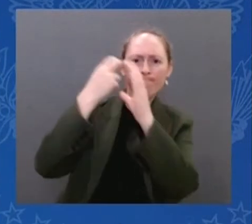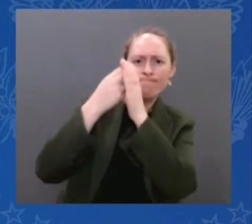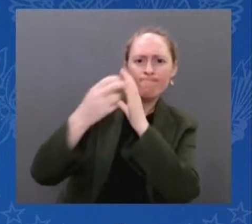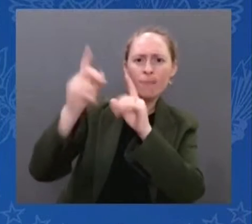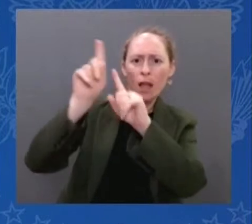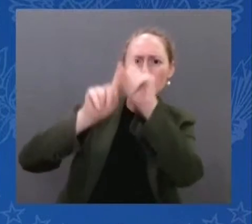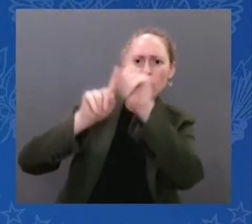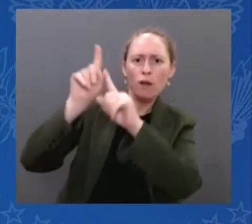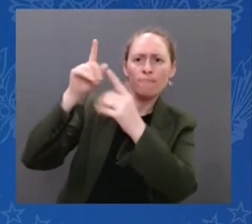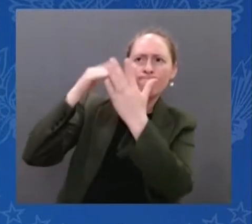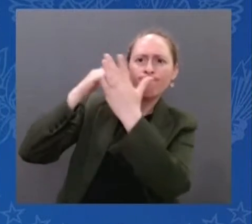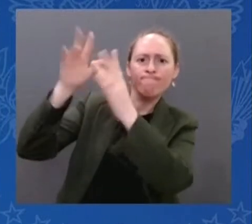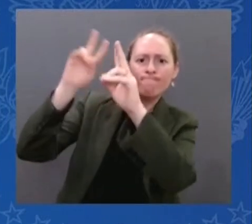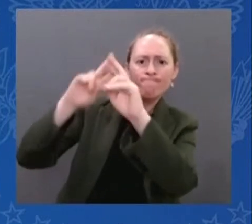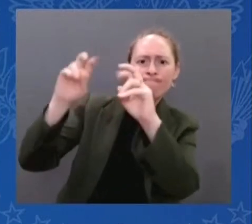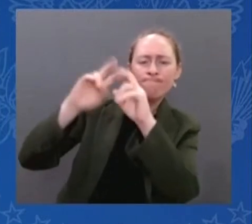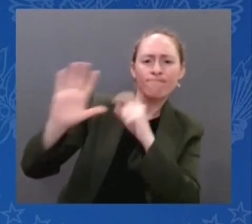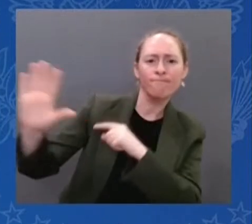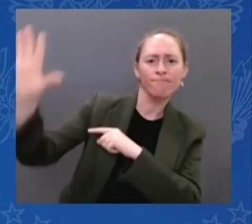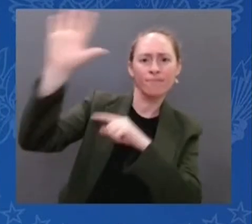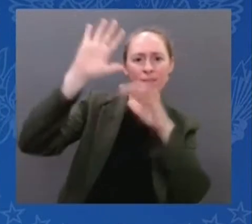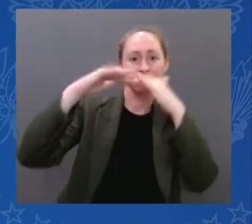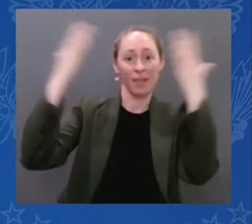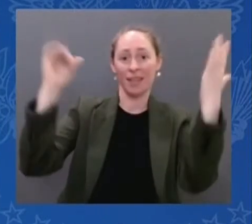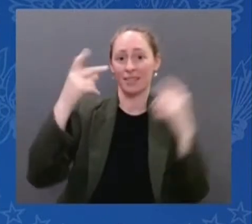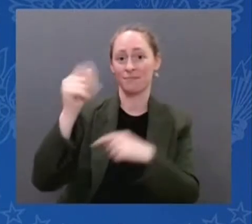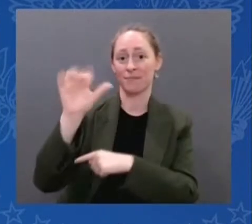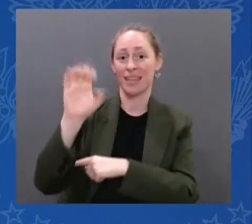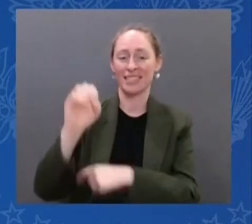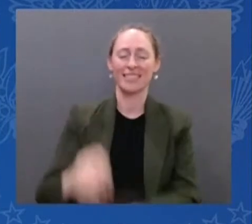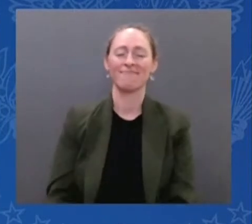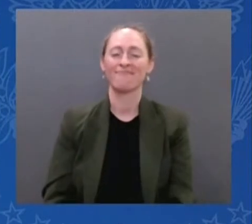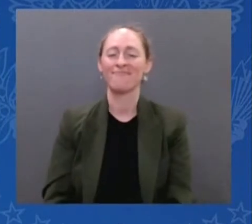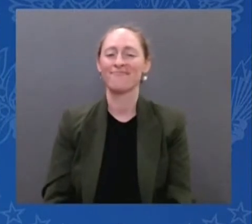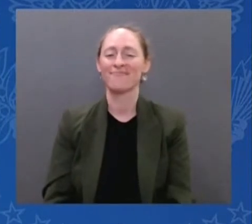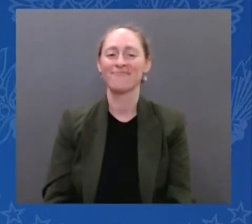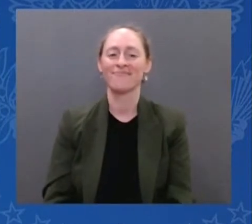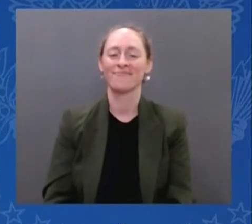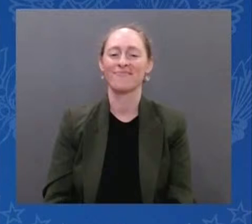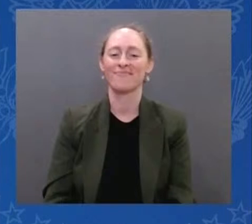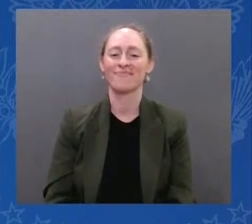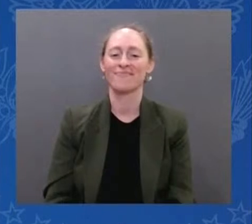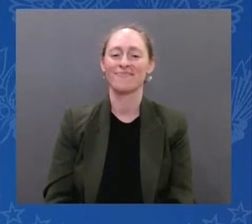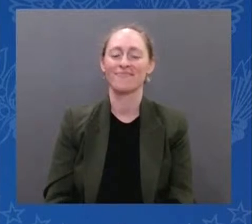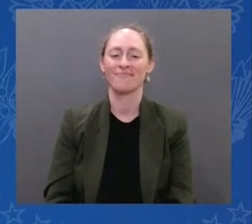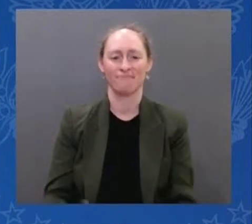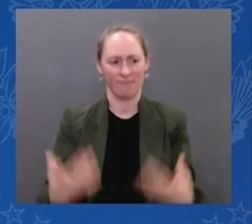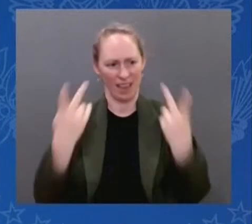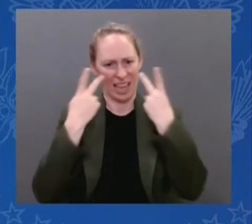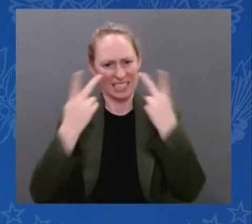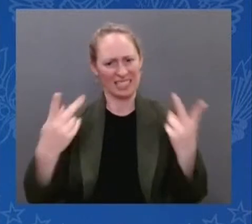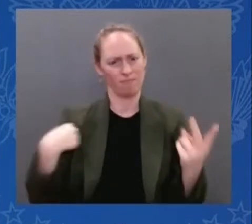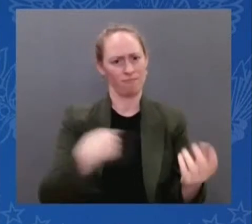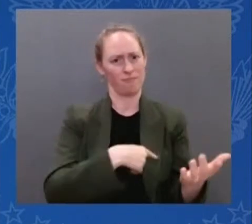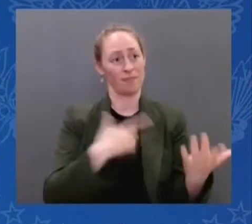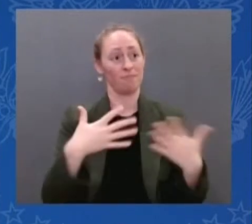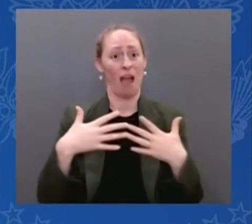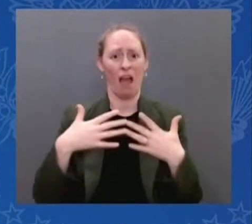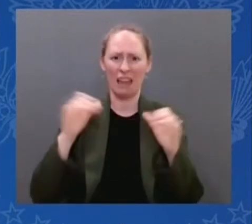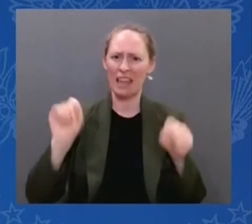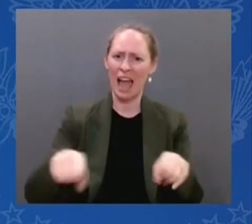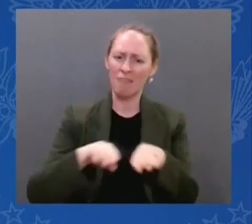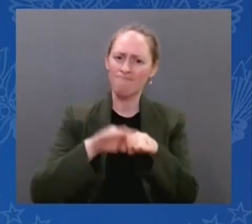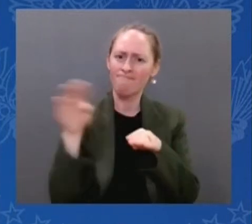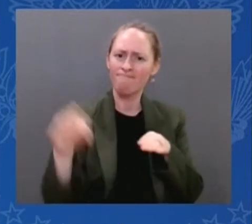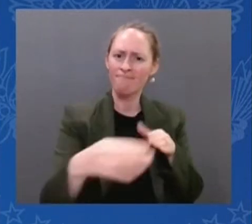telescope embodies how America leads the world not by the example of our power, but the power of our example. A partnership